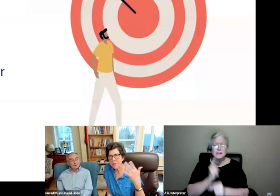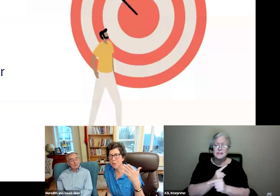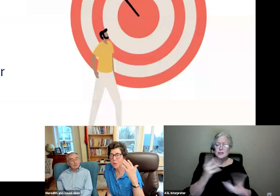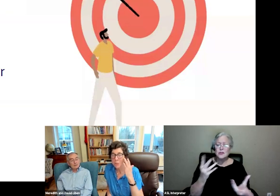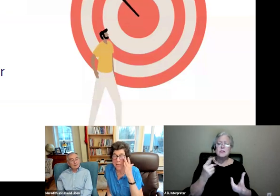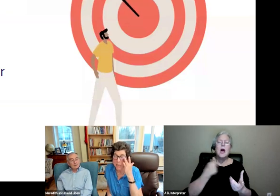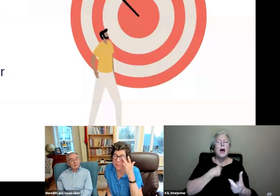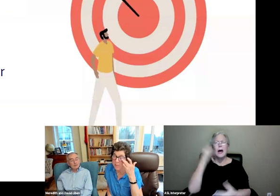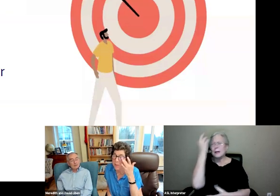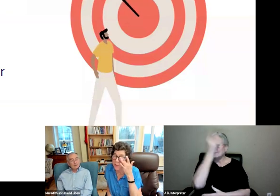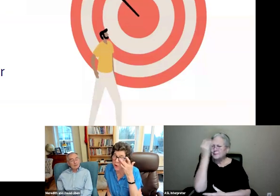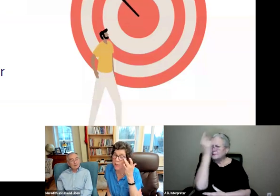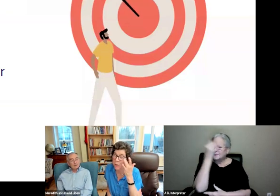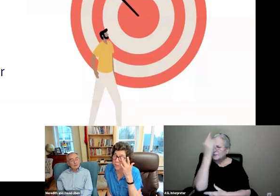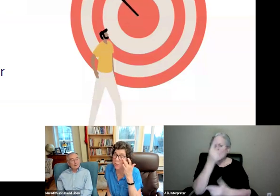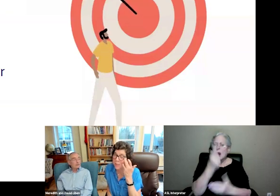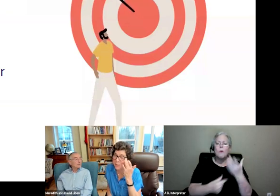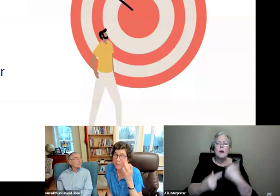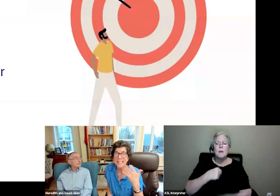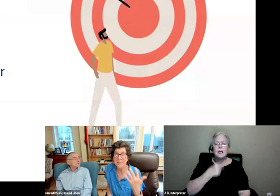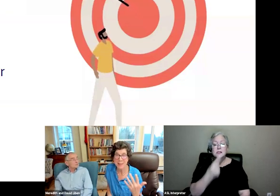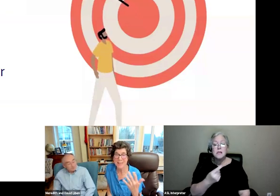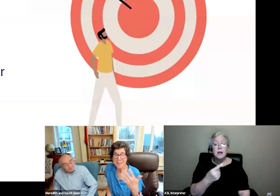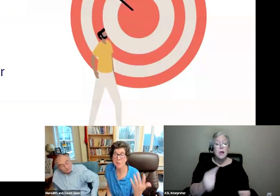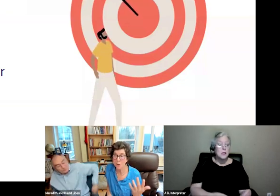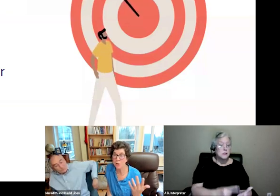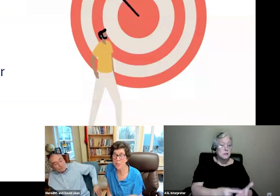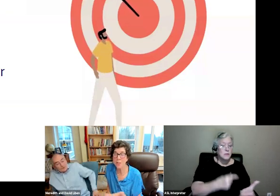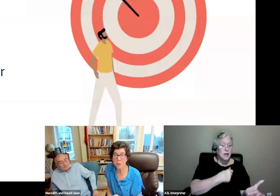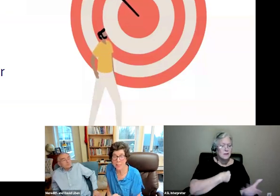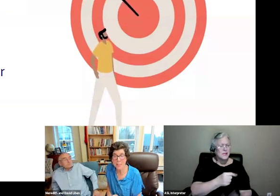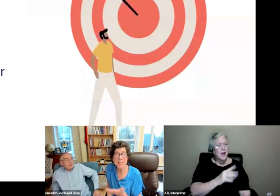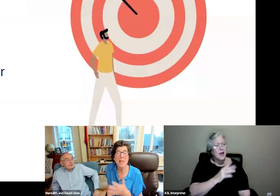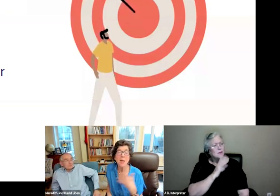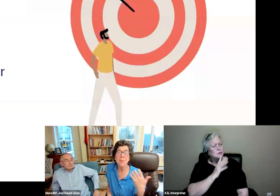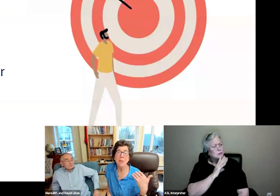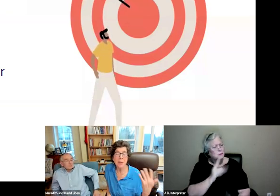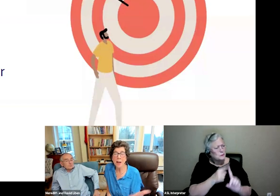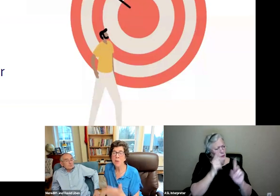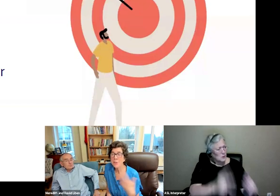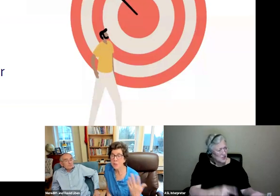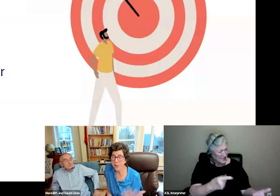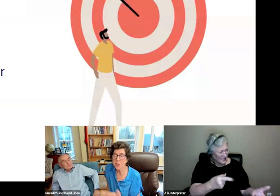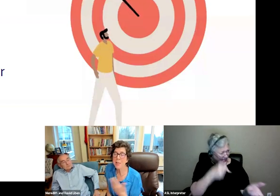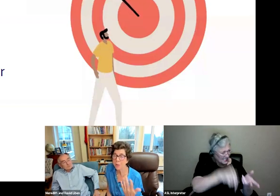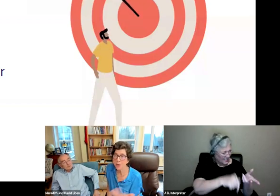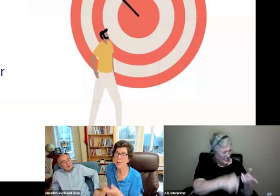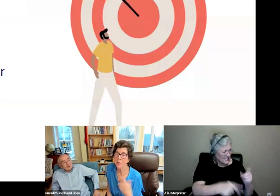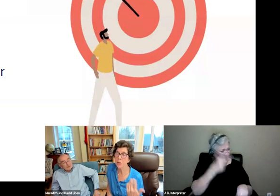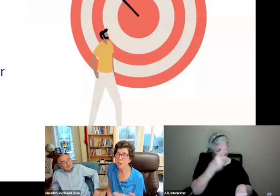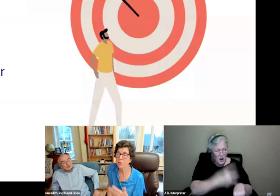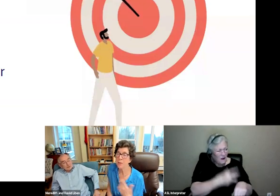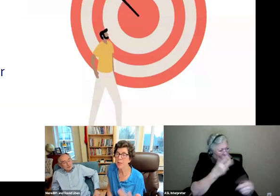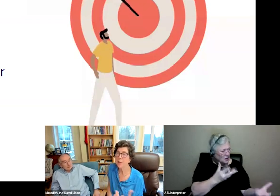I mean, I have the skills to do it in my head, but sometimes I talk it through with somebody, like, is this too harsh? Can you look at this? So discussion and